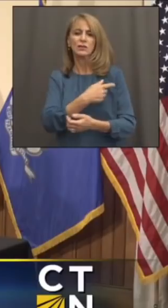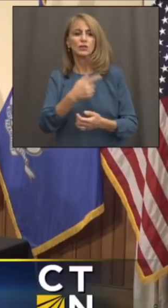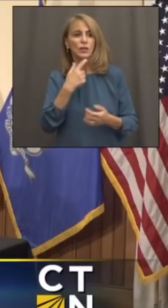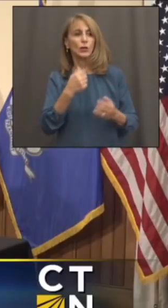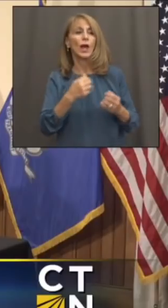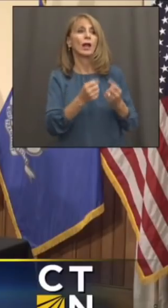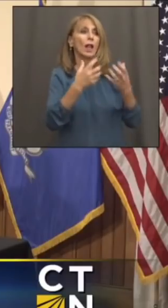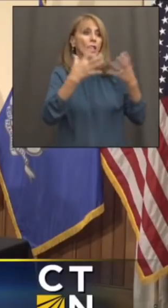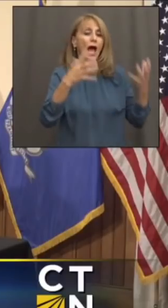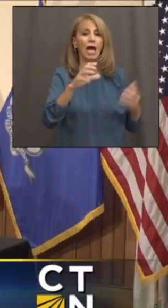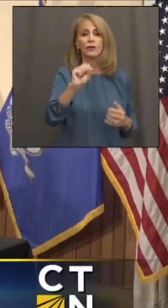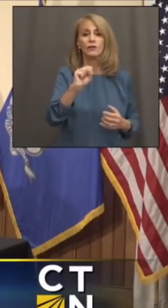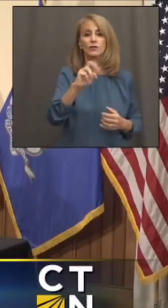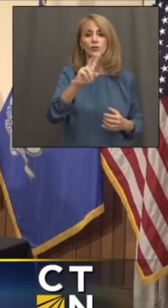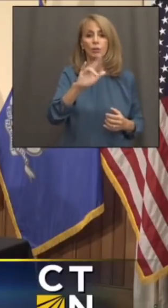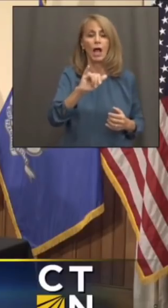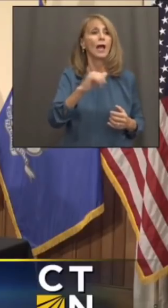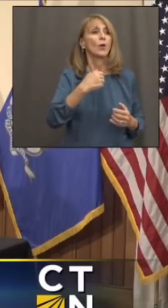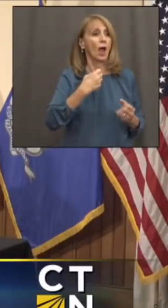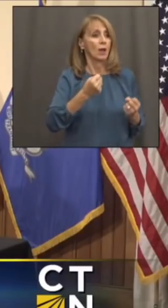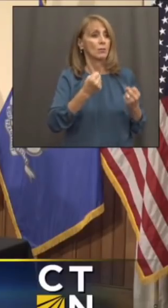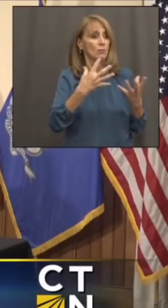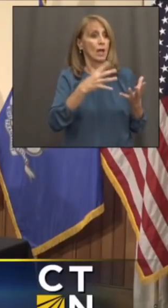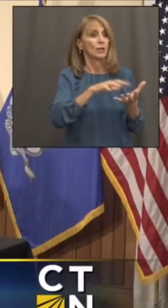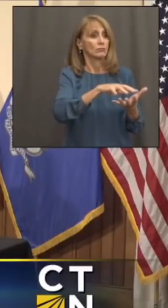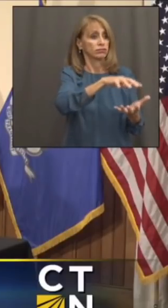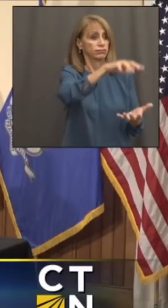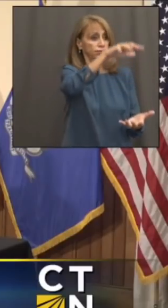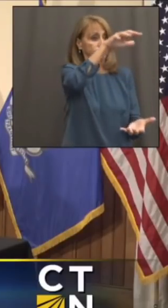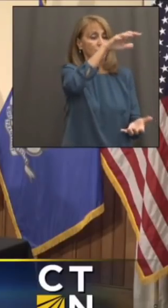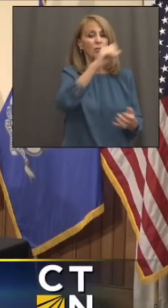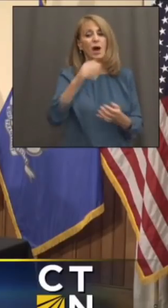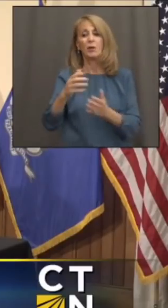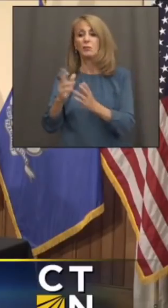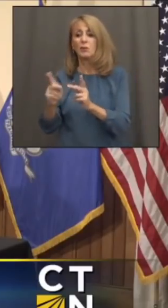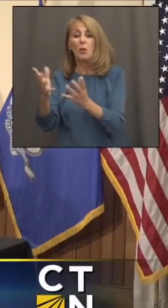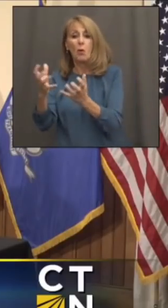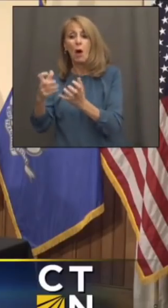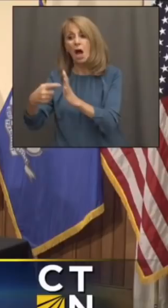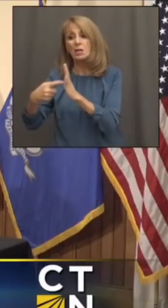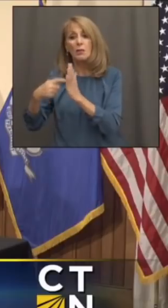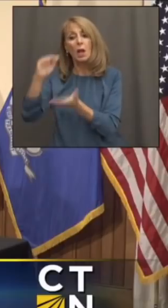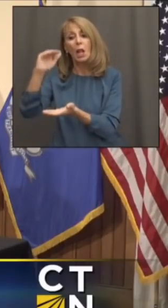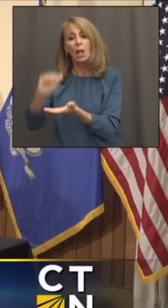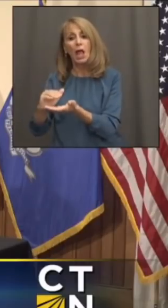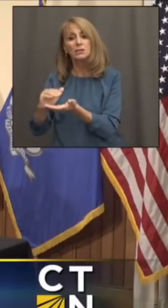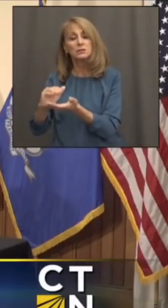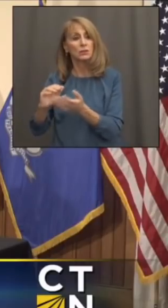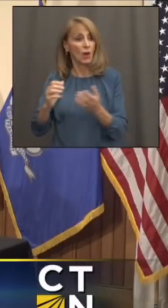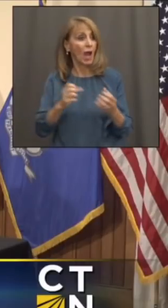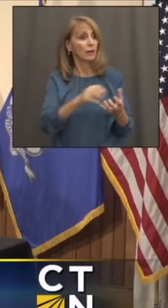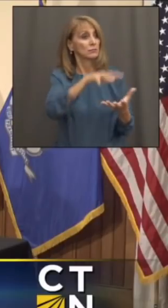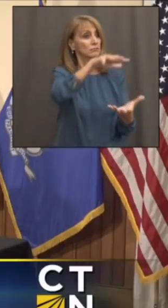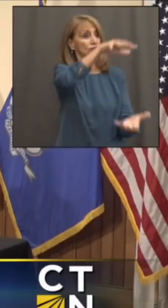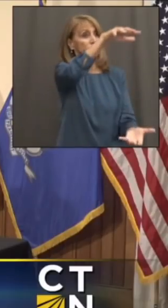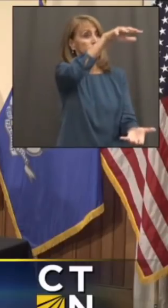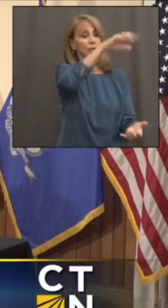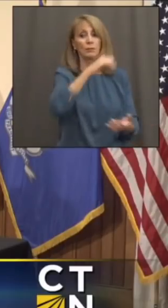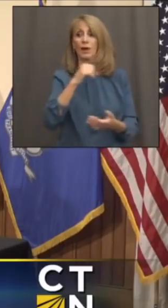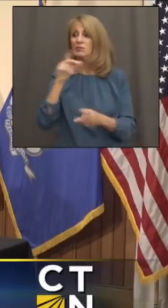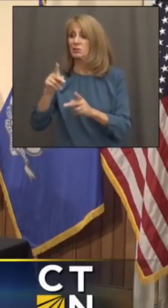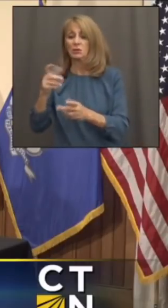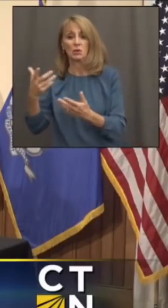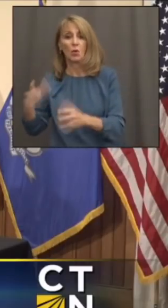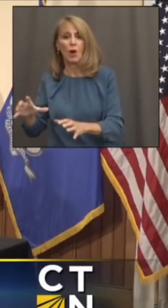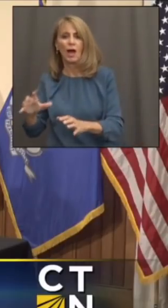and demand down, although you're trying to get the demand up again, is there any worry, is there any waste going on right now? Is